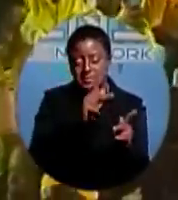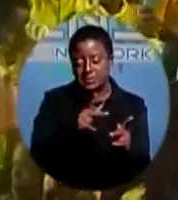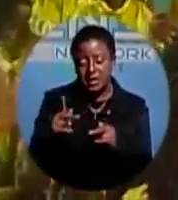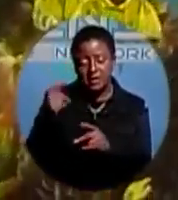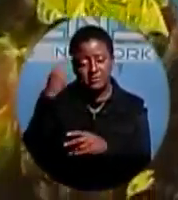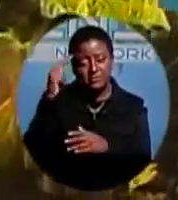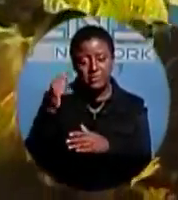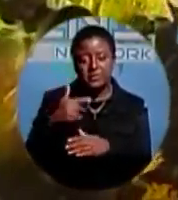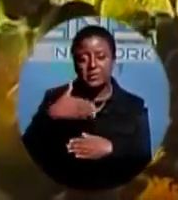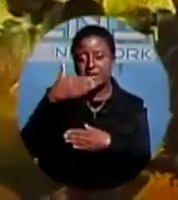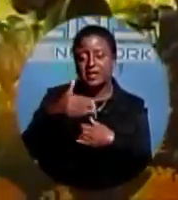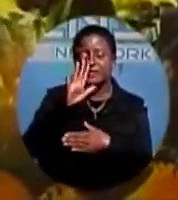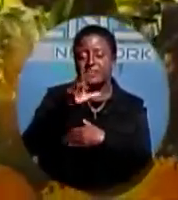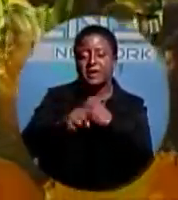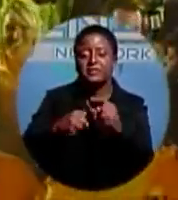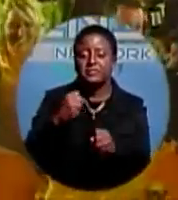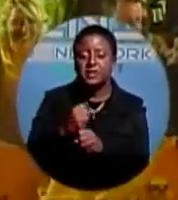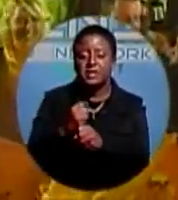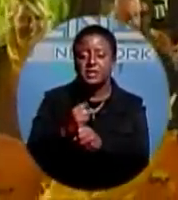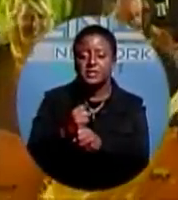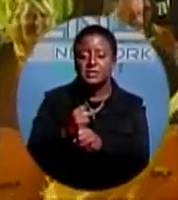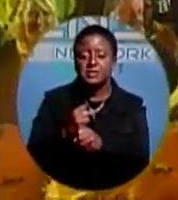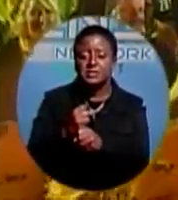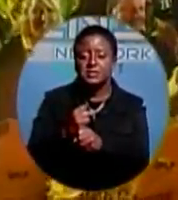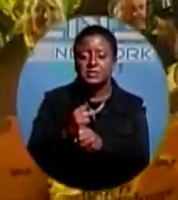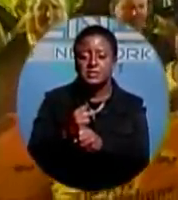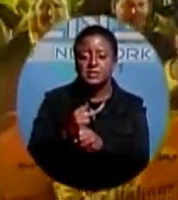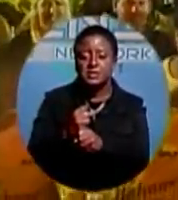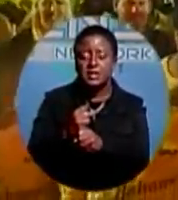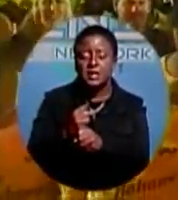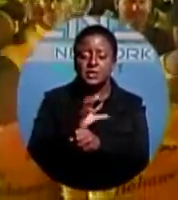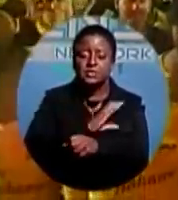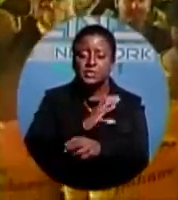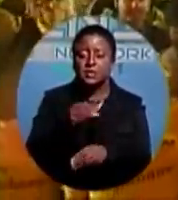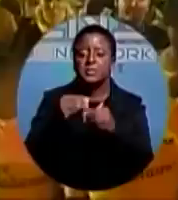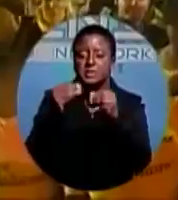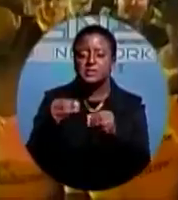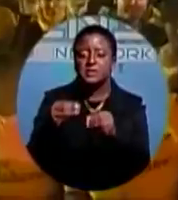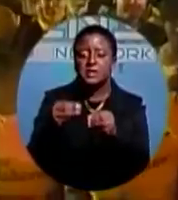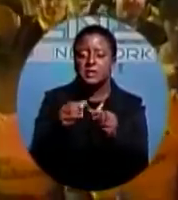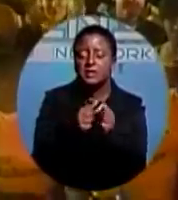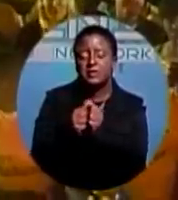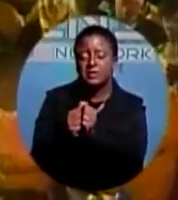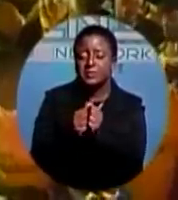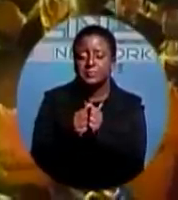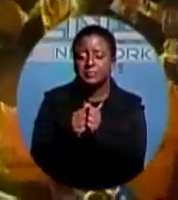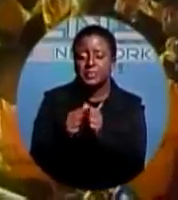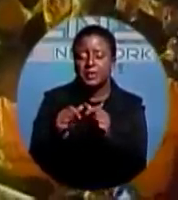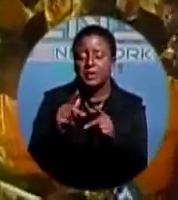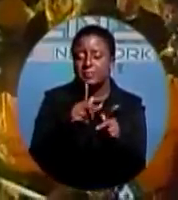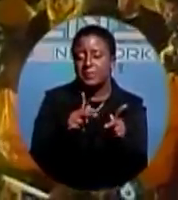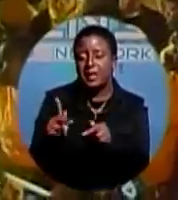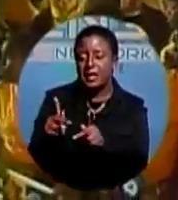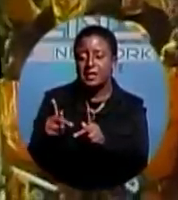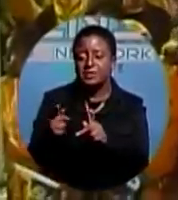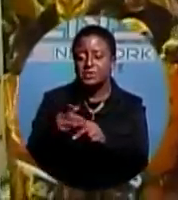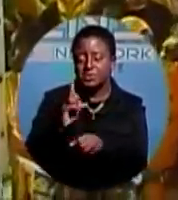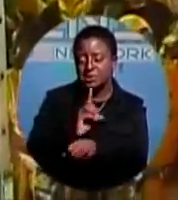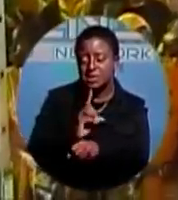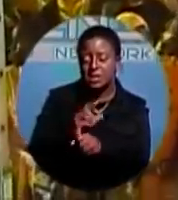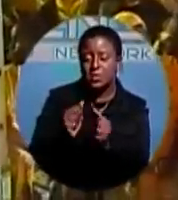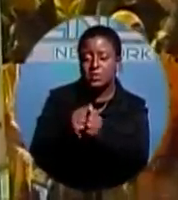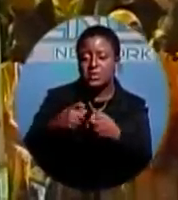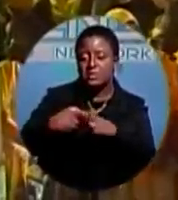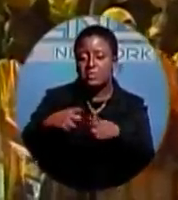said his team has put together a plan which deals with the issues plaguing this nation. Challenges like securing our borders,